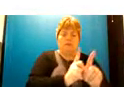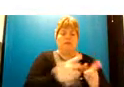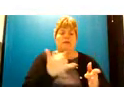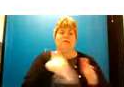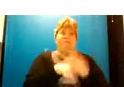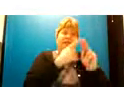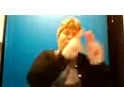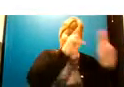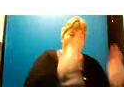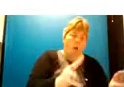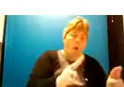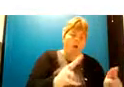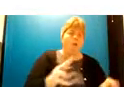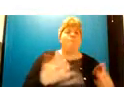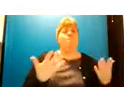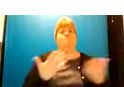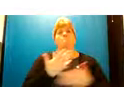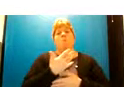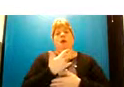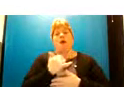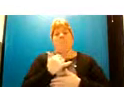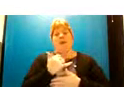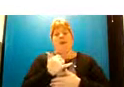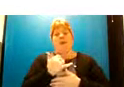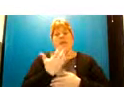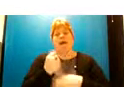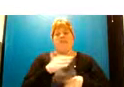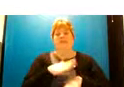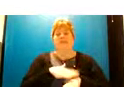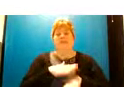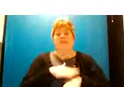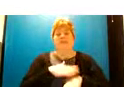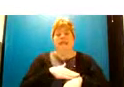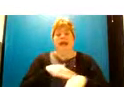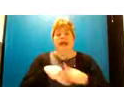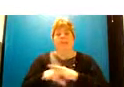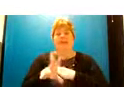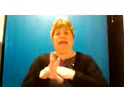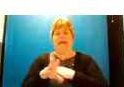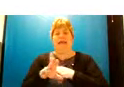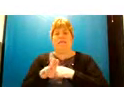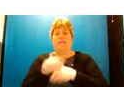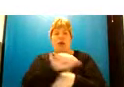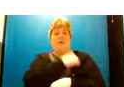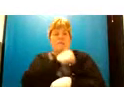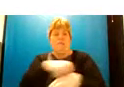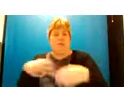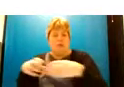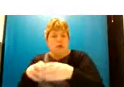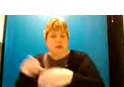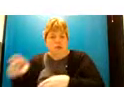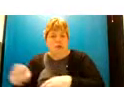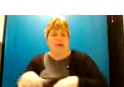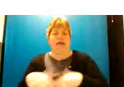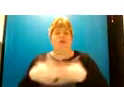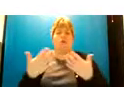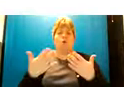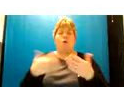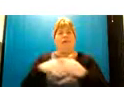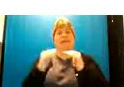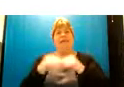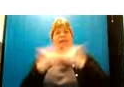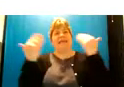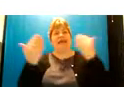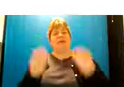home it might be maybe that they're spending a spell at a paediatric unit or um in in the day resource